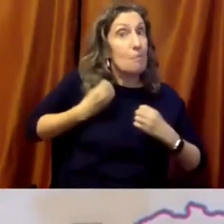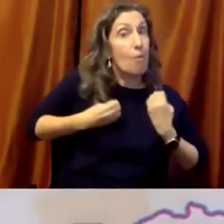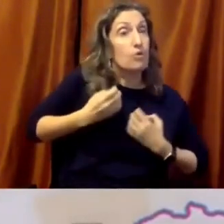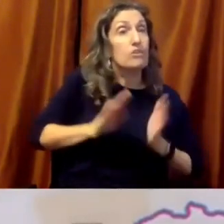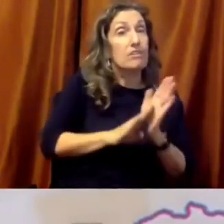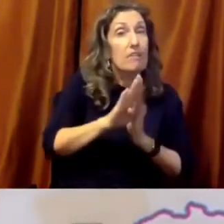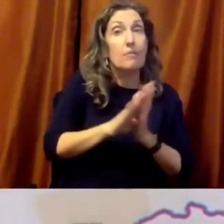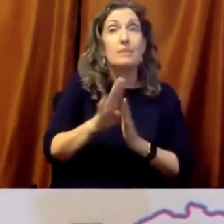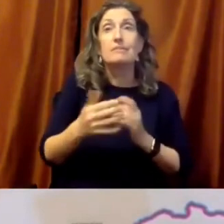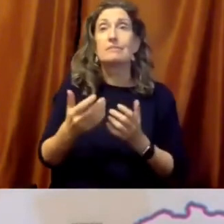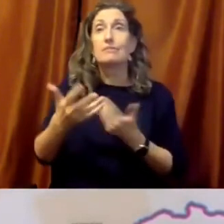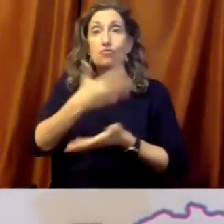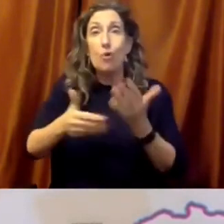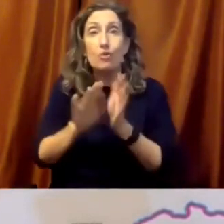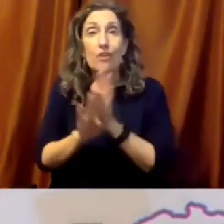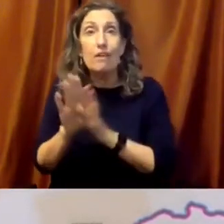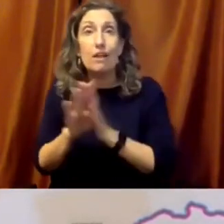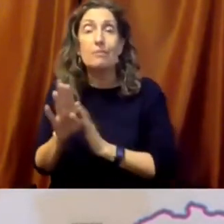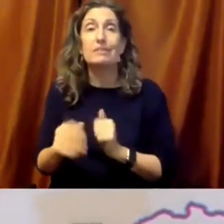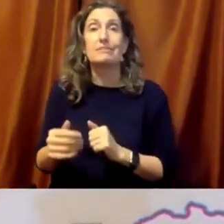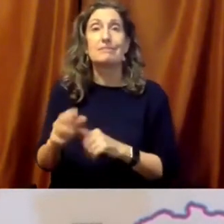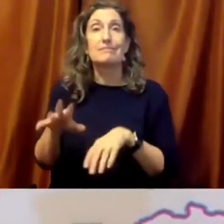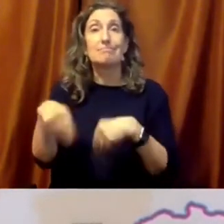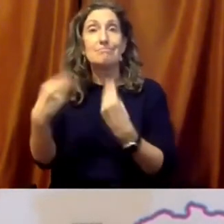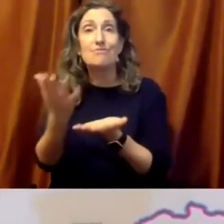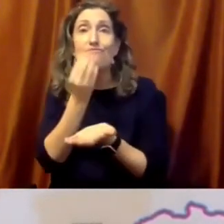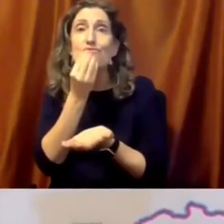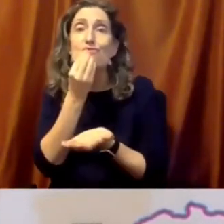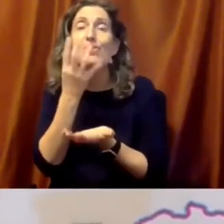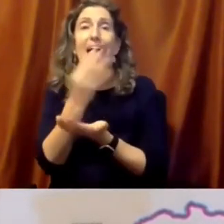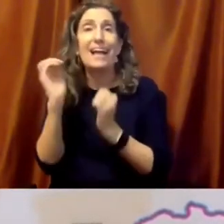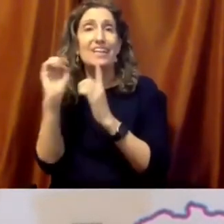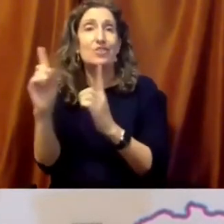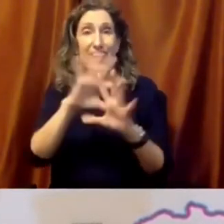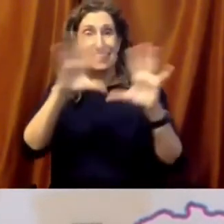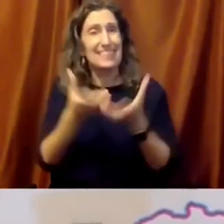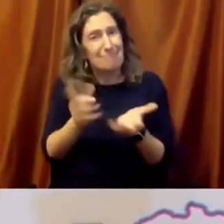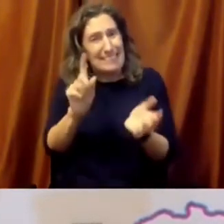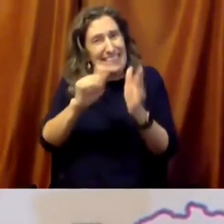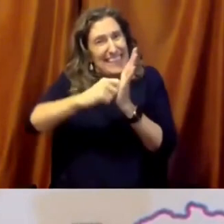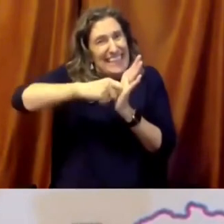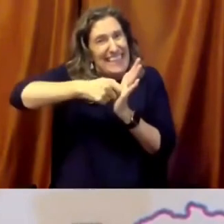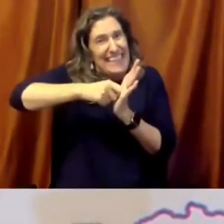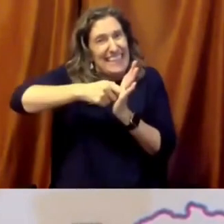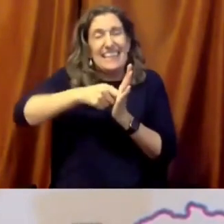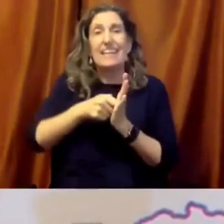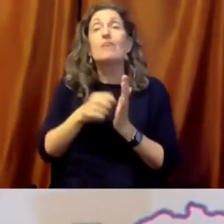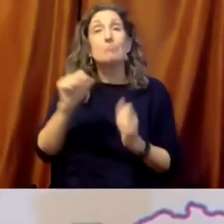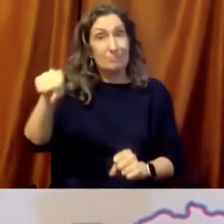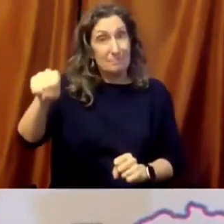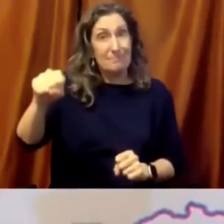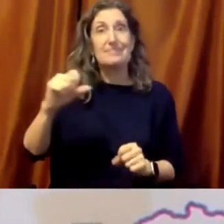same time, the crisis gave us fresh perspective on research often cited by the OECD's Andrea Schleicher.